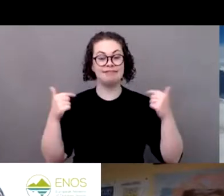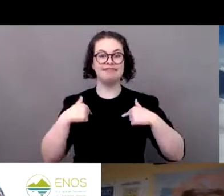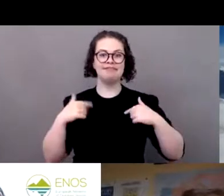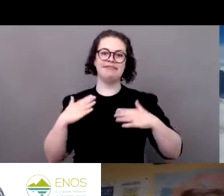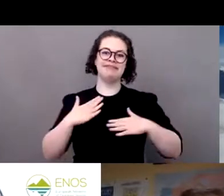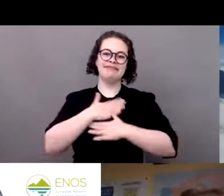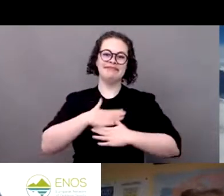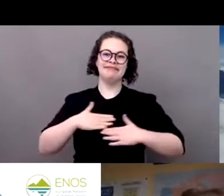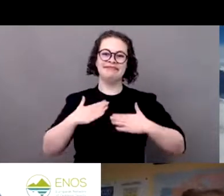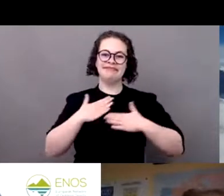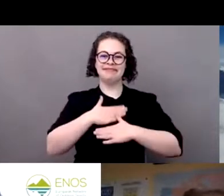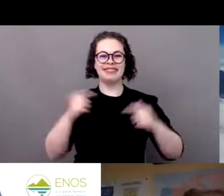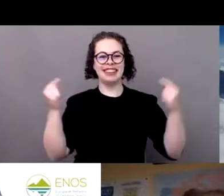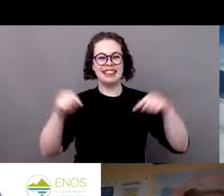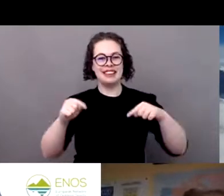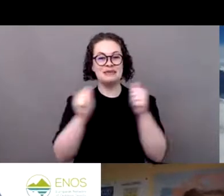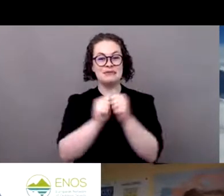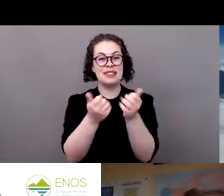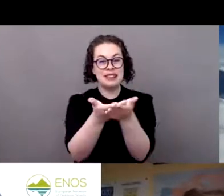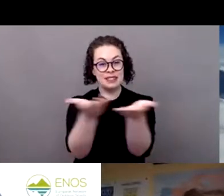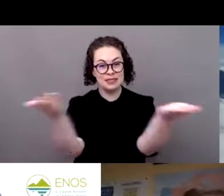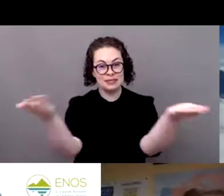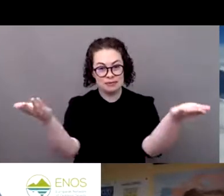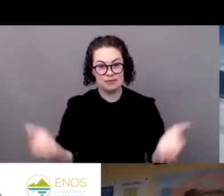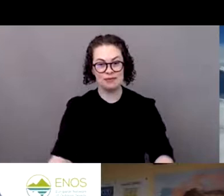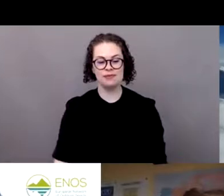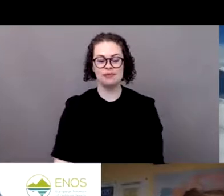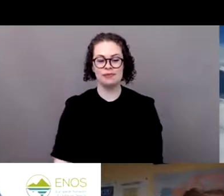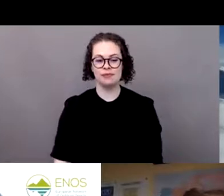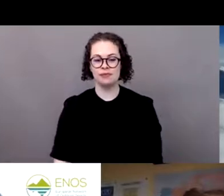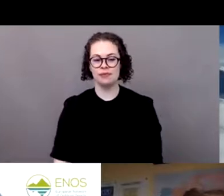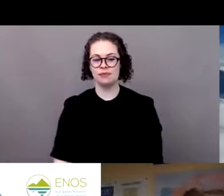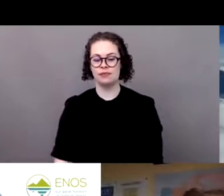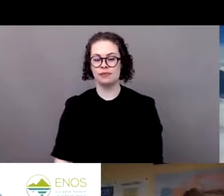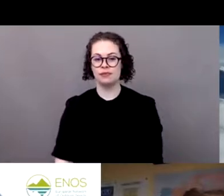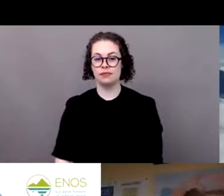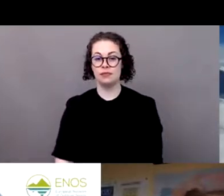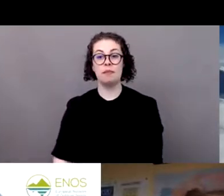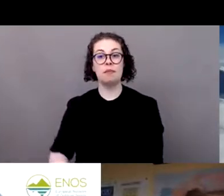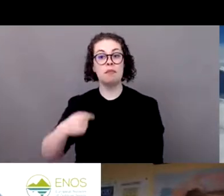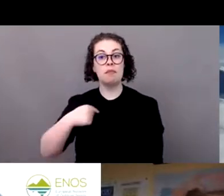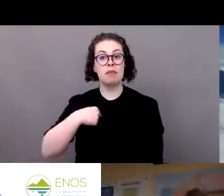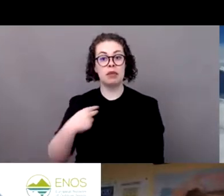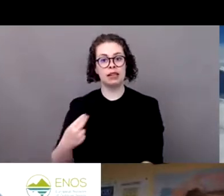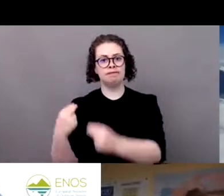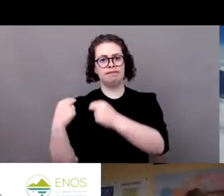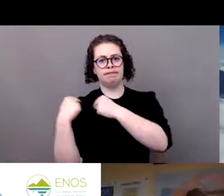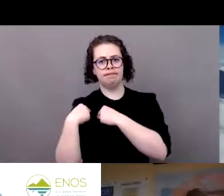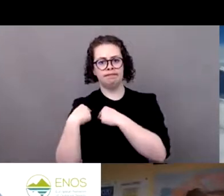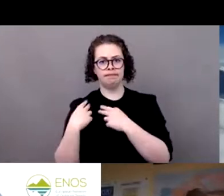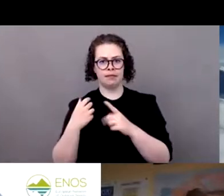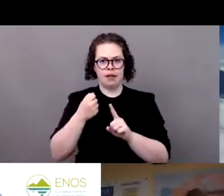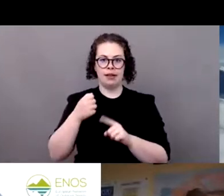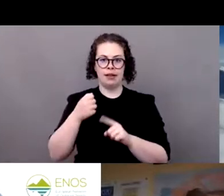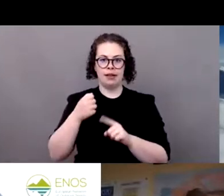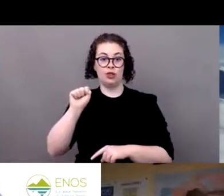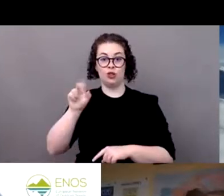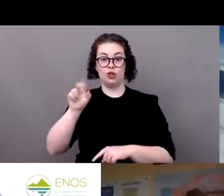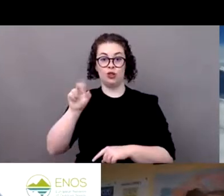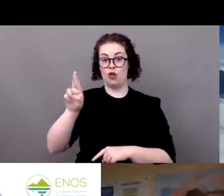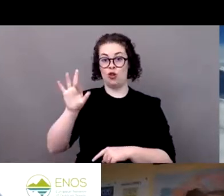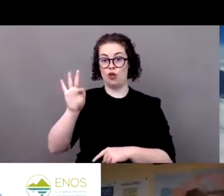responsable du lobby au sein de l'association. Donc, on parle ici d'influence, d'influence des institutions